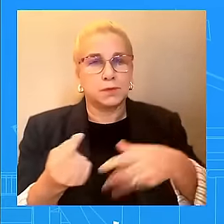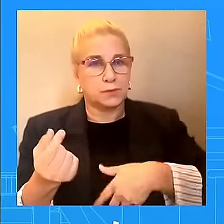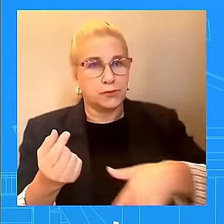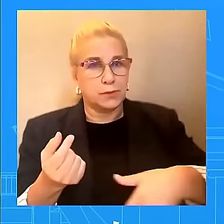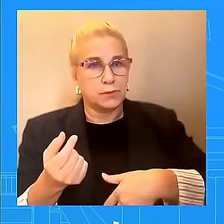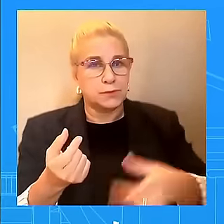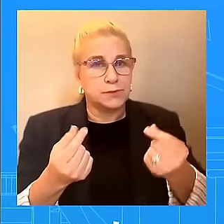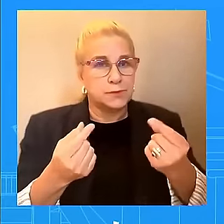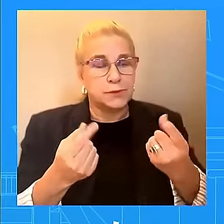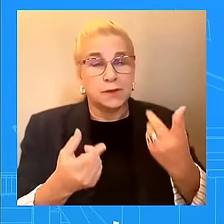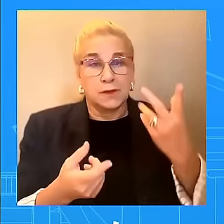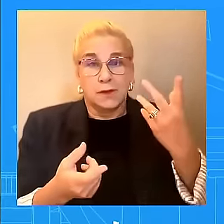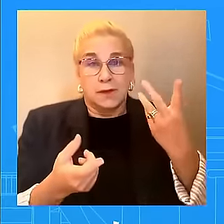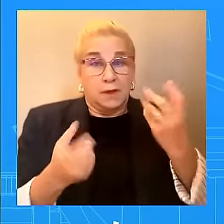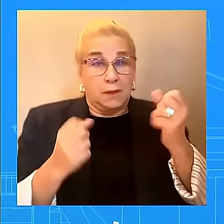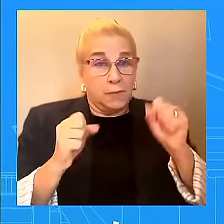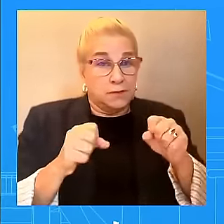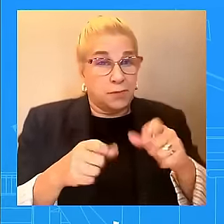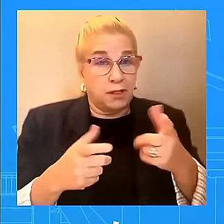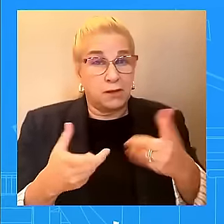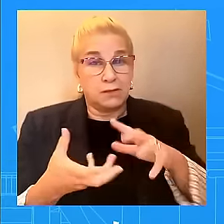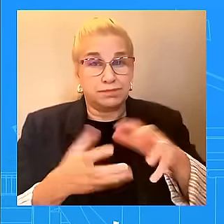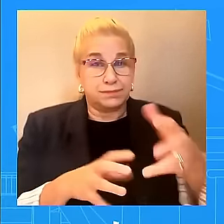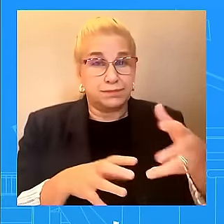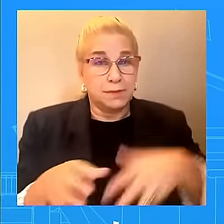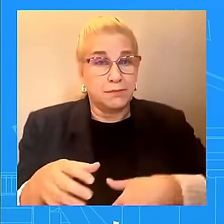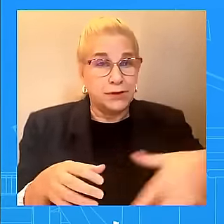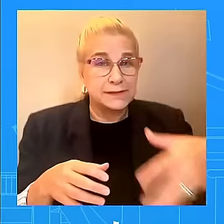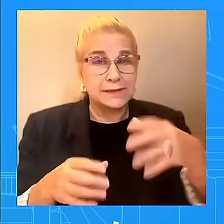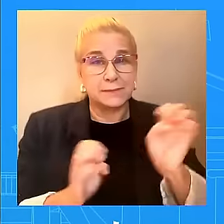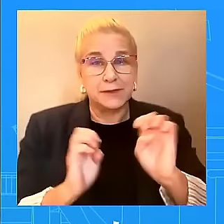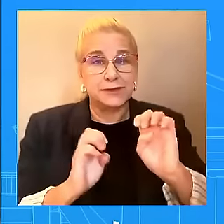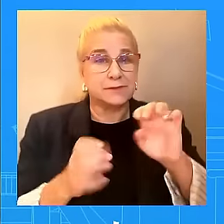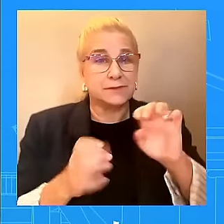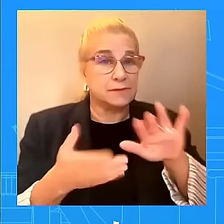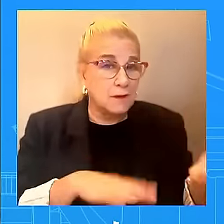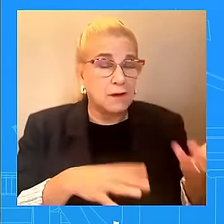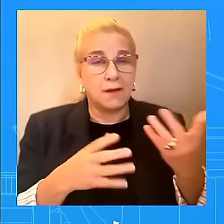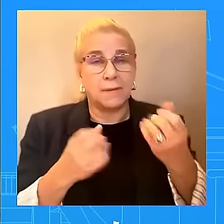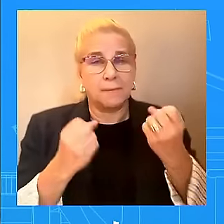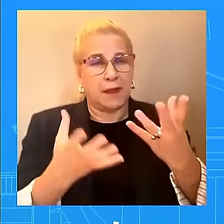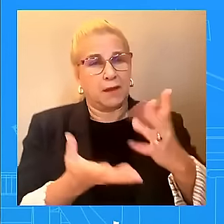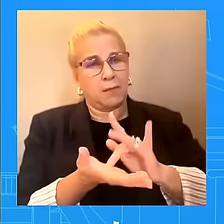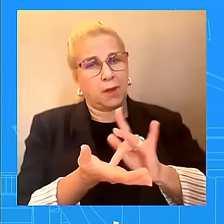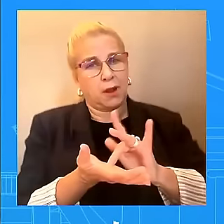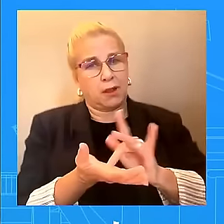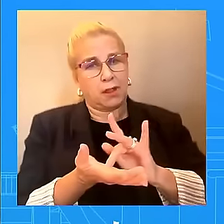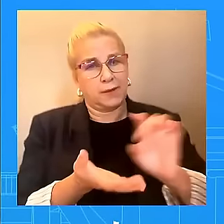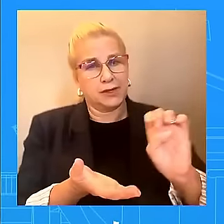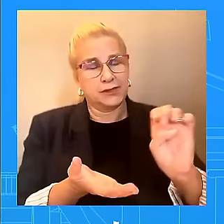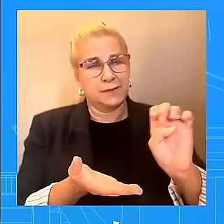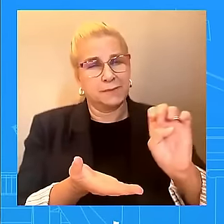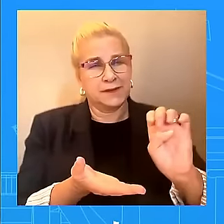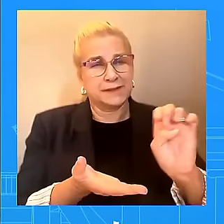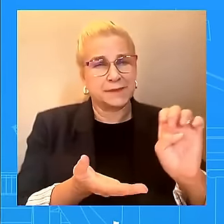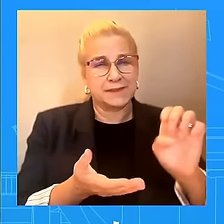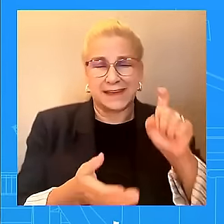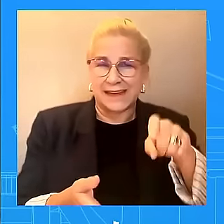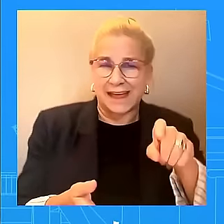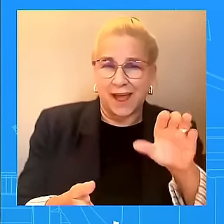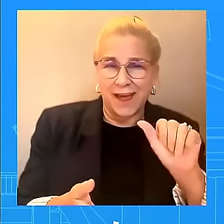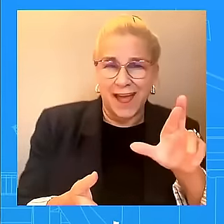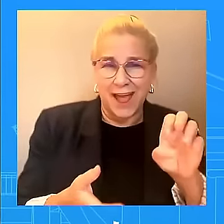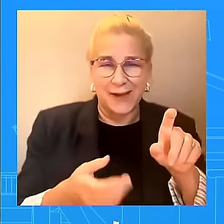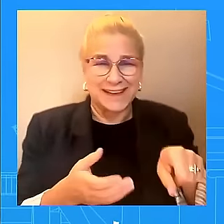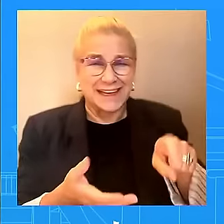to access the emergency medical care they need and that is required by federal law. The stories we hear of women being denied